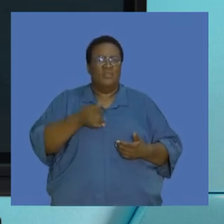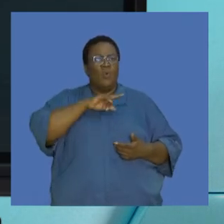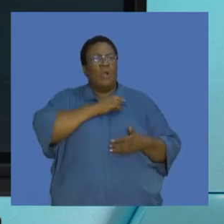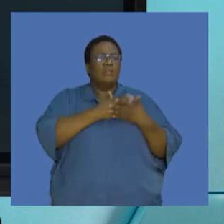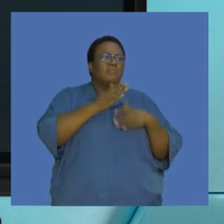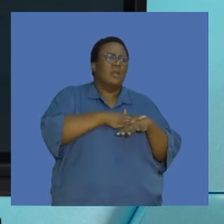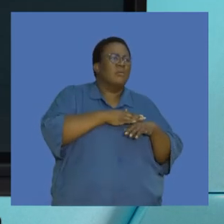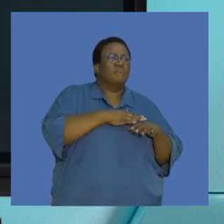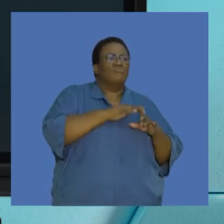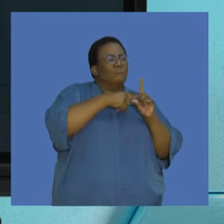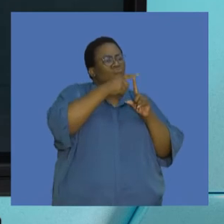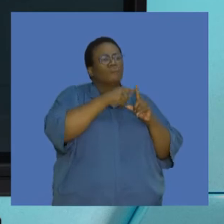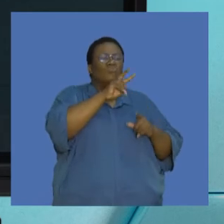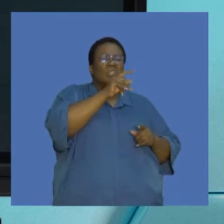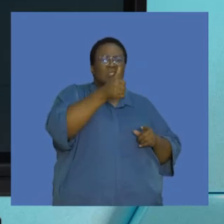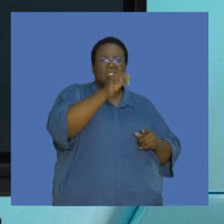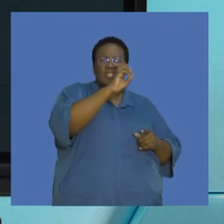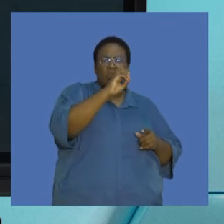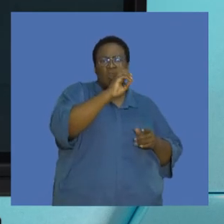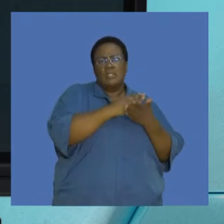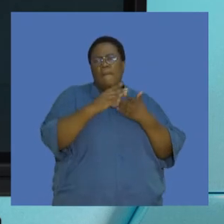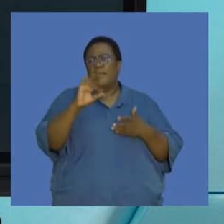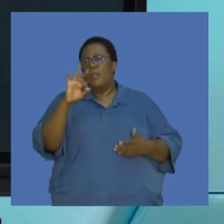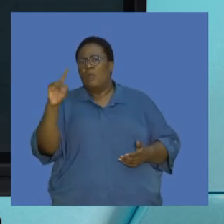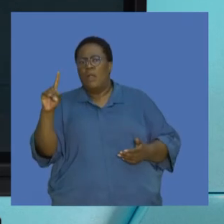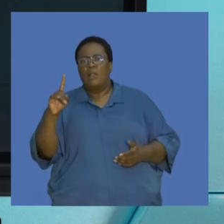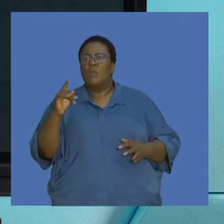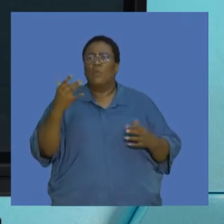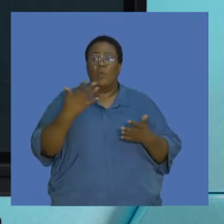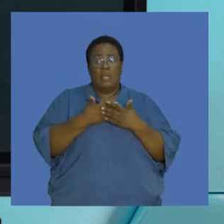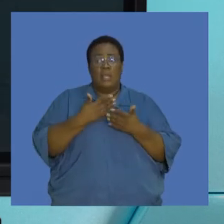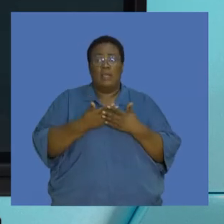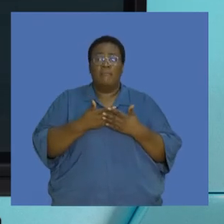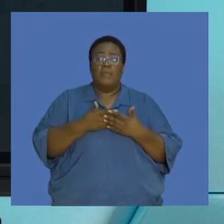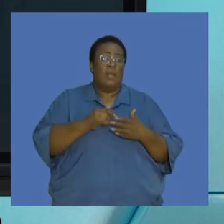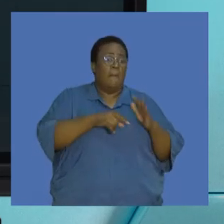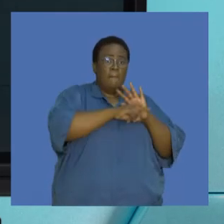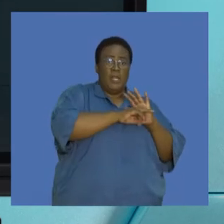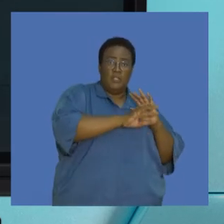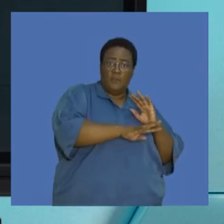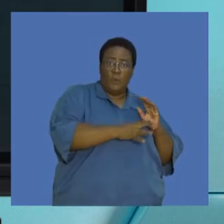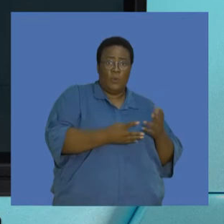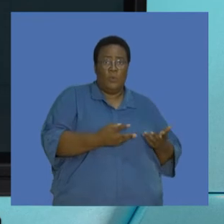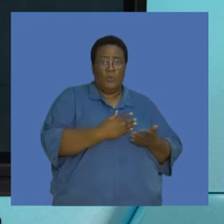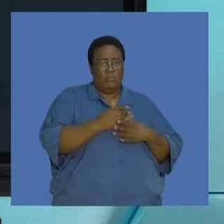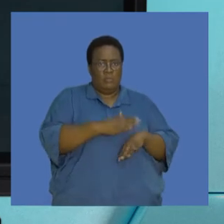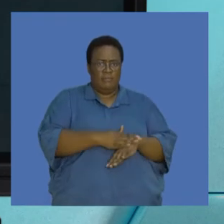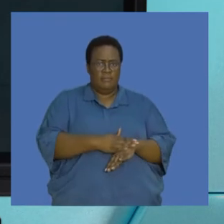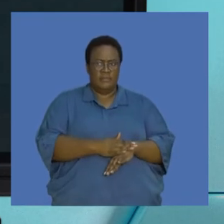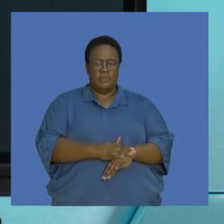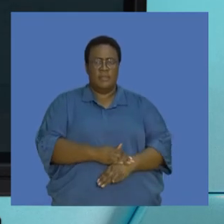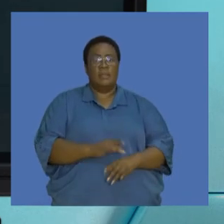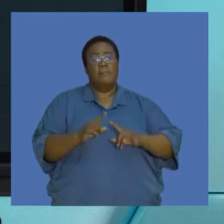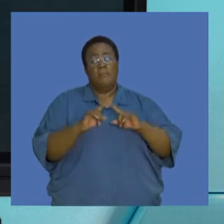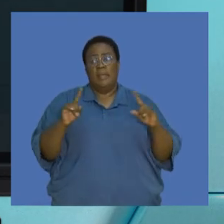the temperature could be 26 degrees or it could be 31 degrees or it could be minus 4 degrees in some